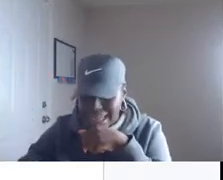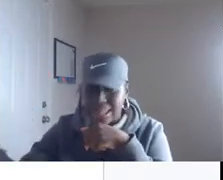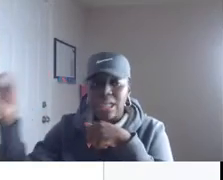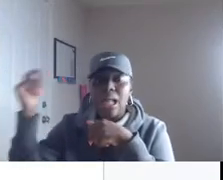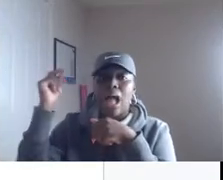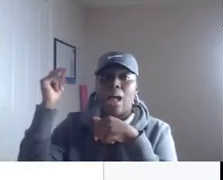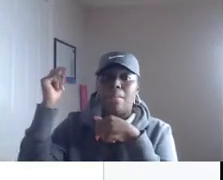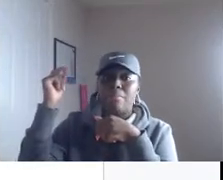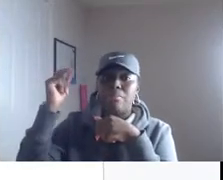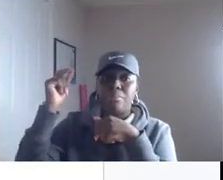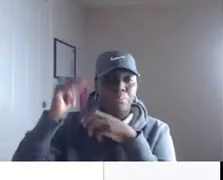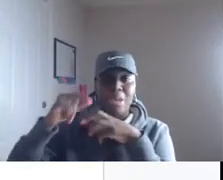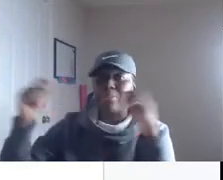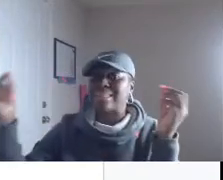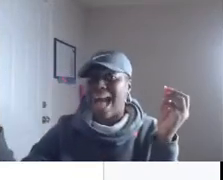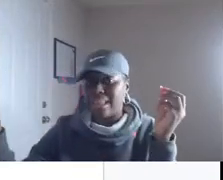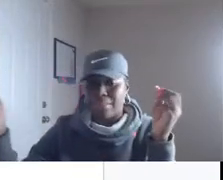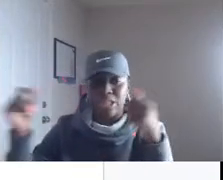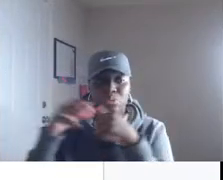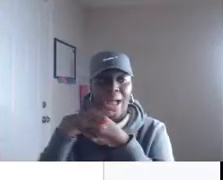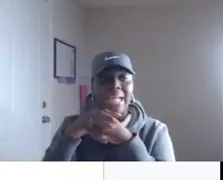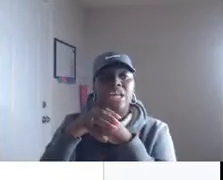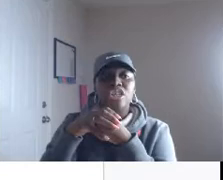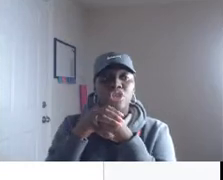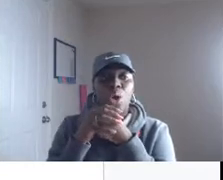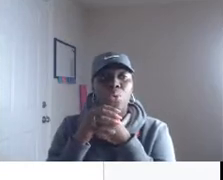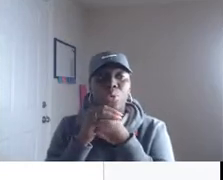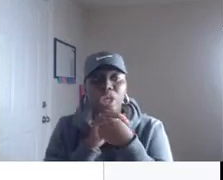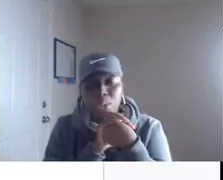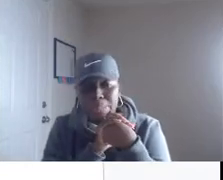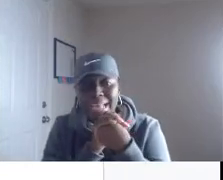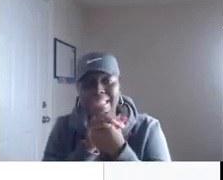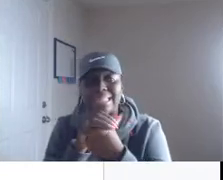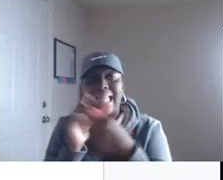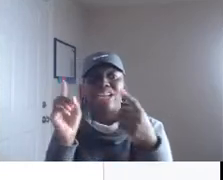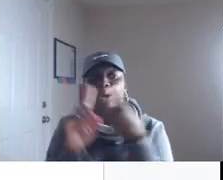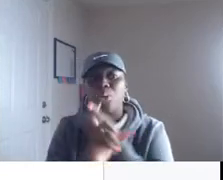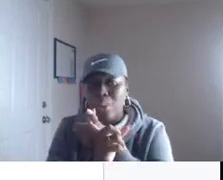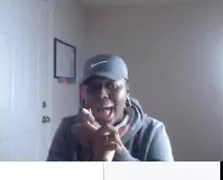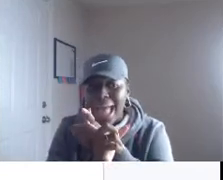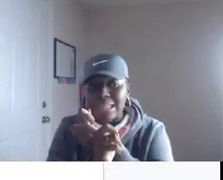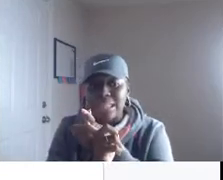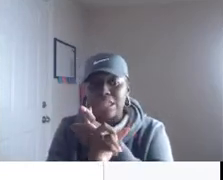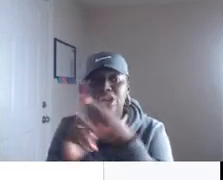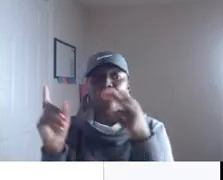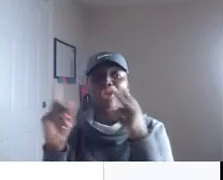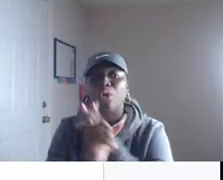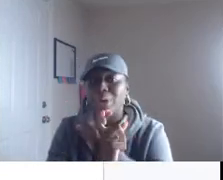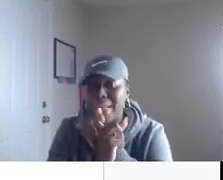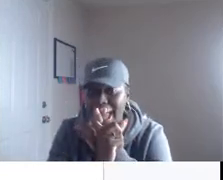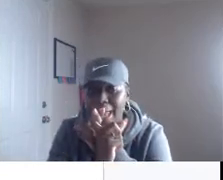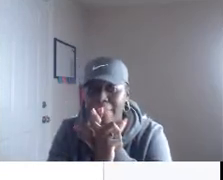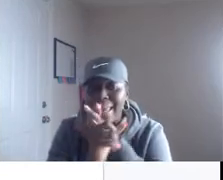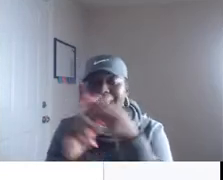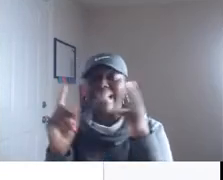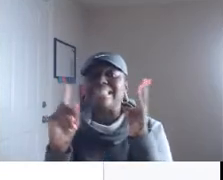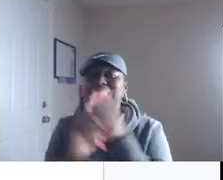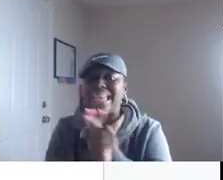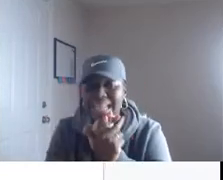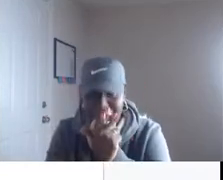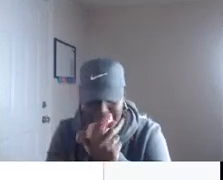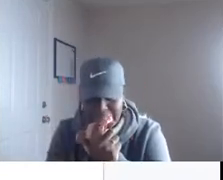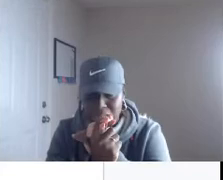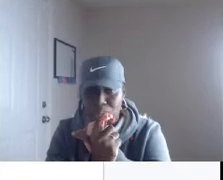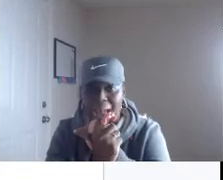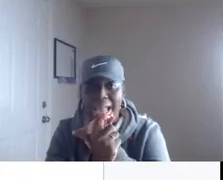your state um people's documents right so you can use places like notarize notary cam and